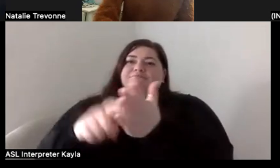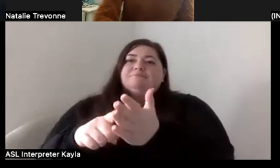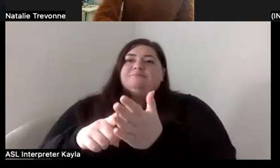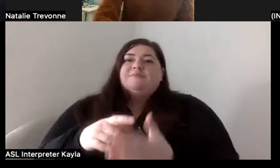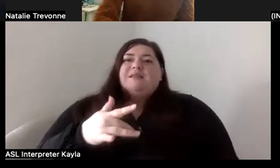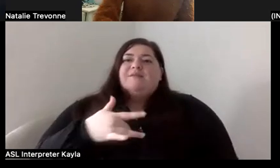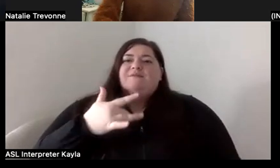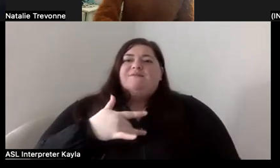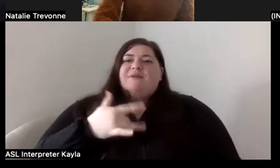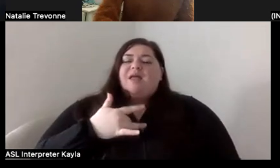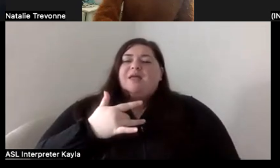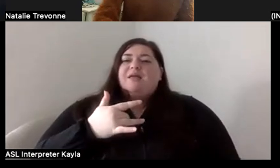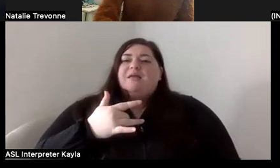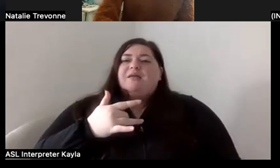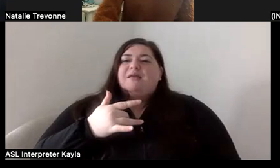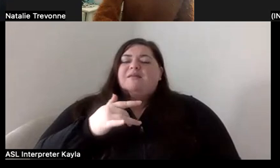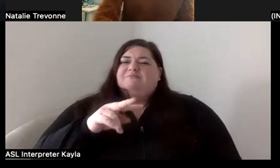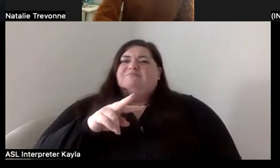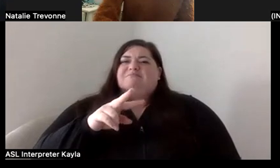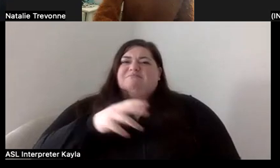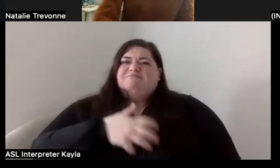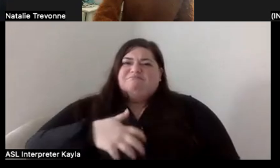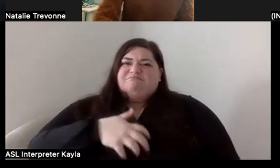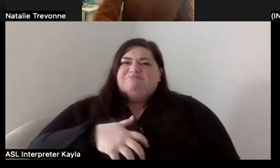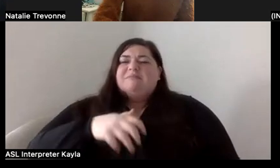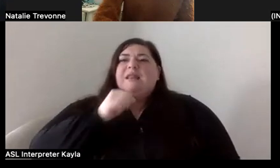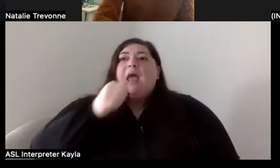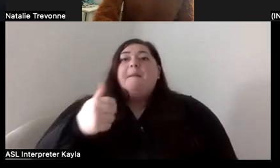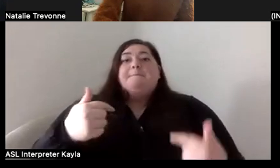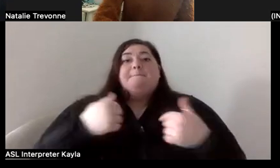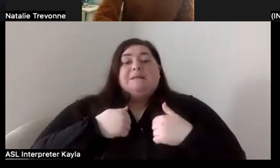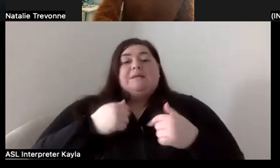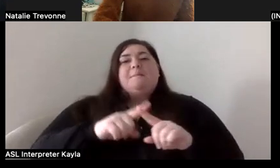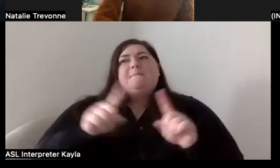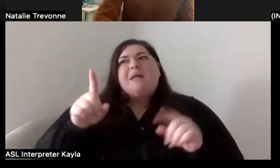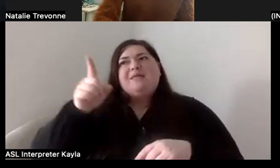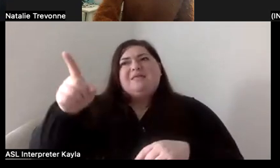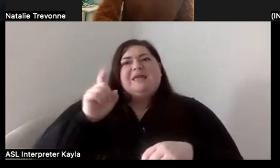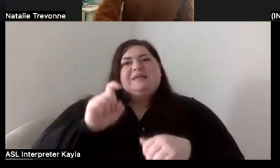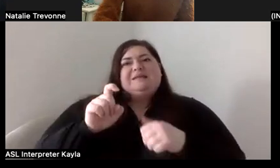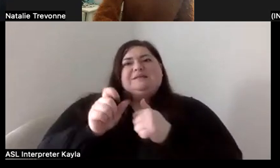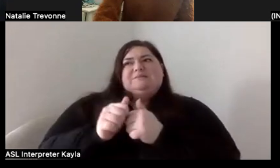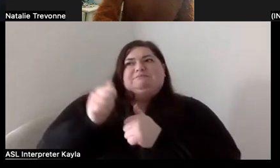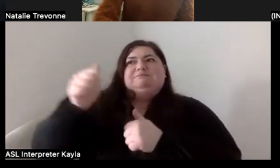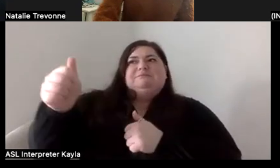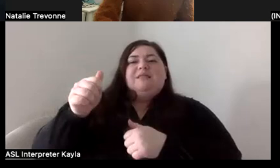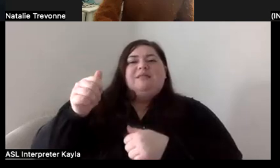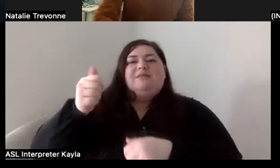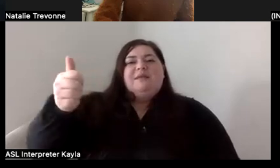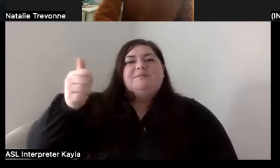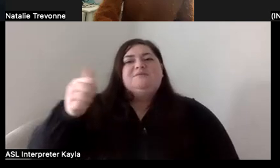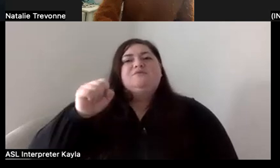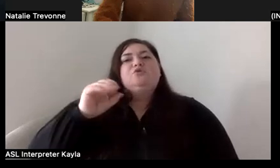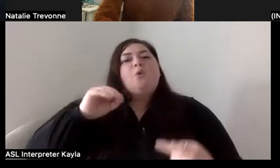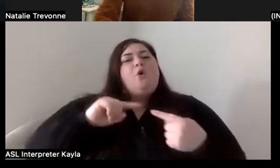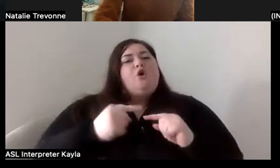repulsive, not that I was repulsive, but it felt like they needed to distance themselves. So it was painful for a child,